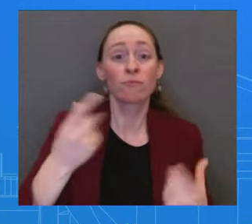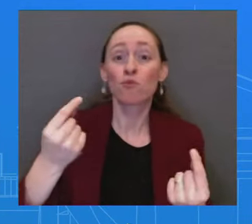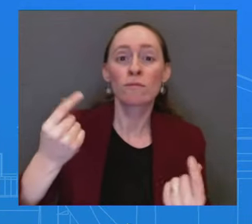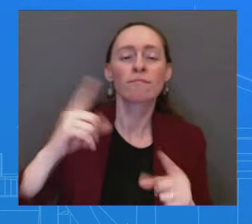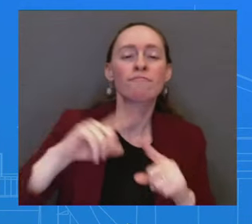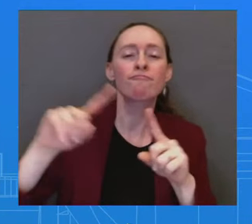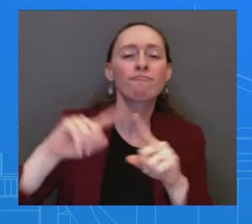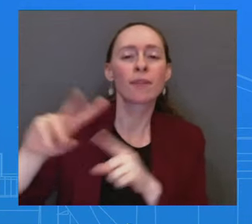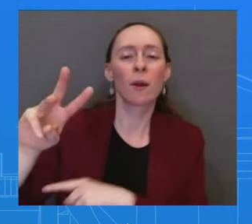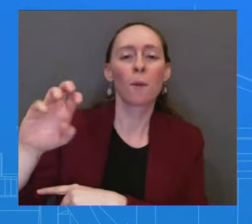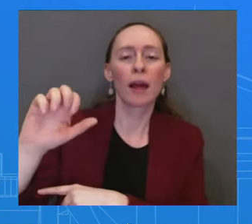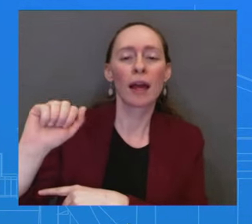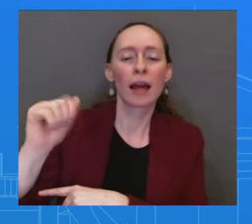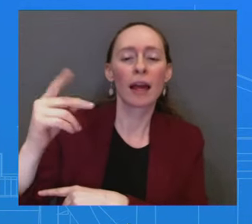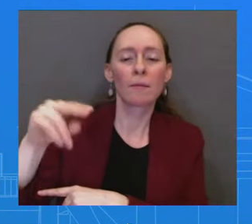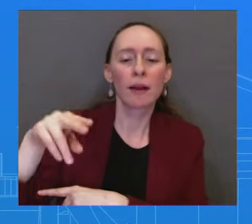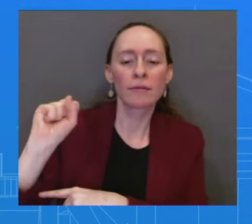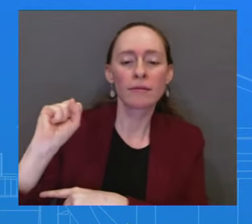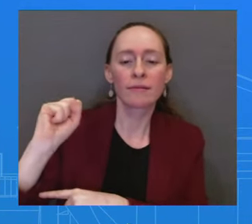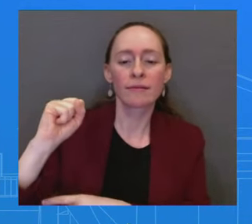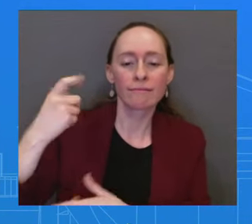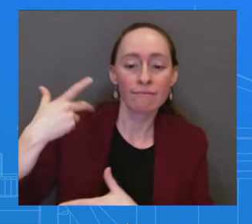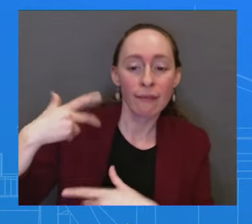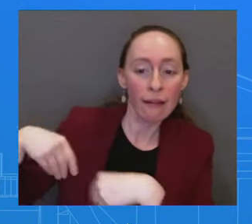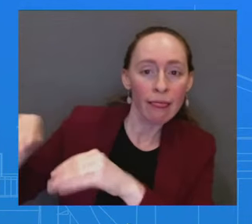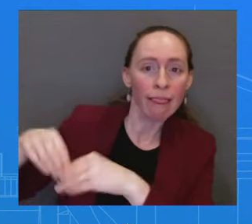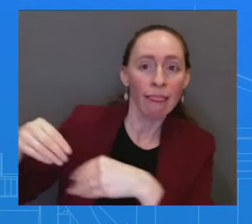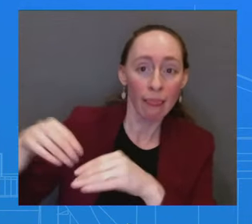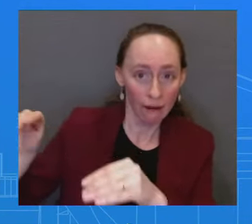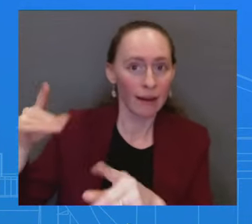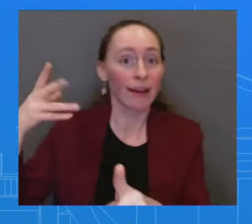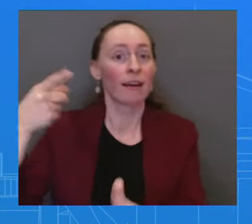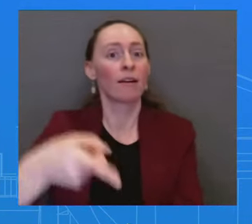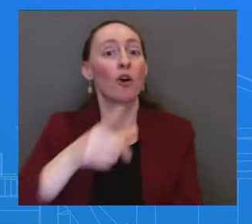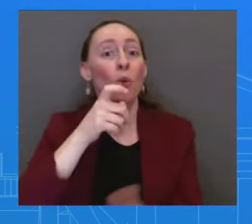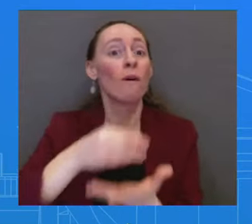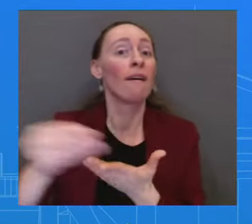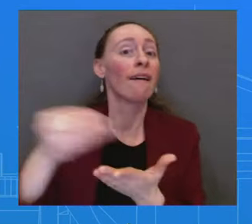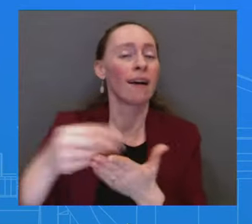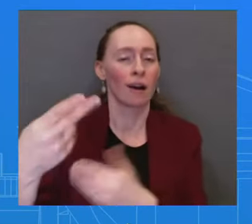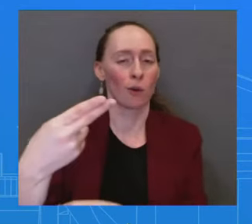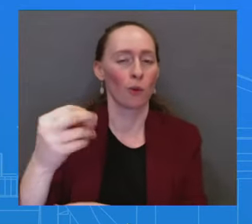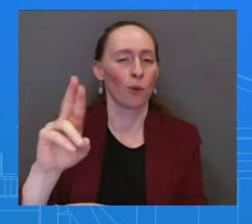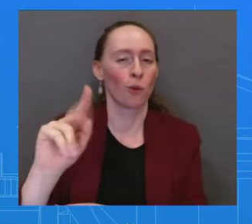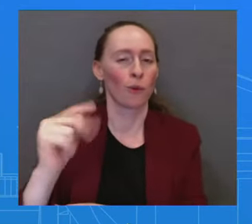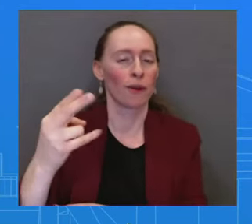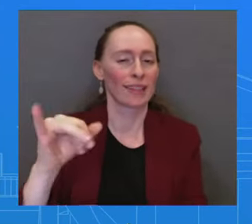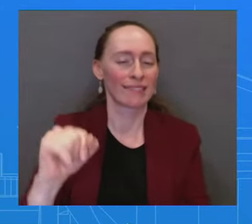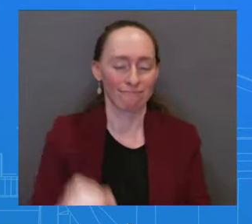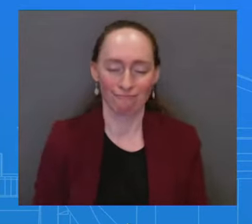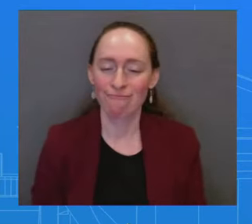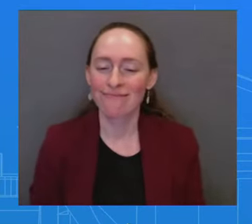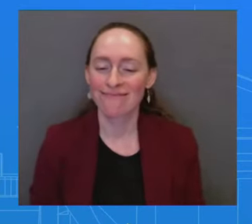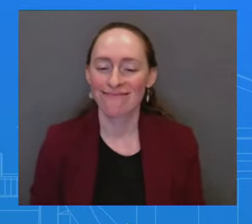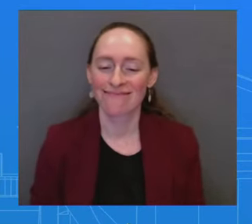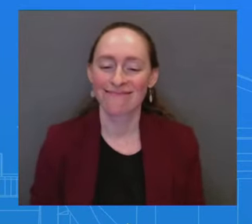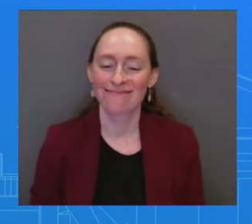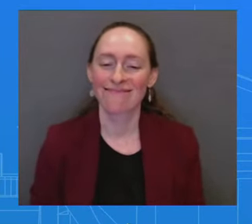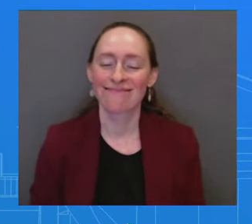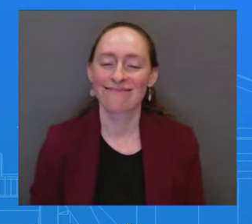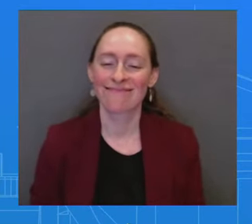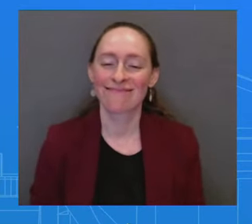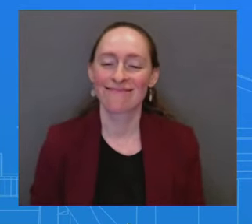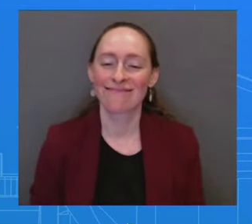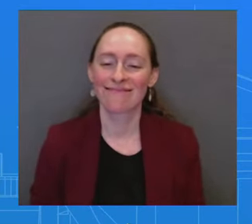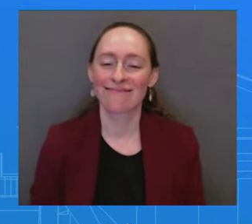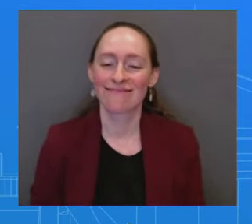Thank you. You mentioned earlier the meeting with Mexican officials that was last week to talk about migration. Can you talk through what some of the